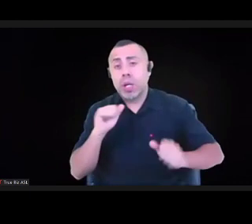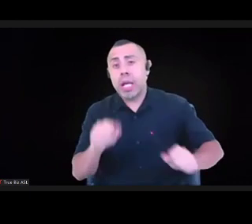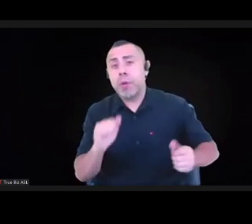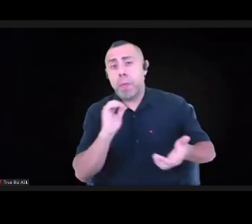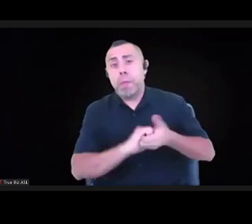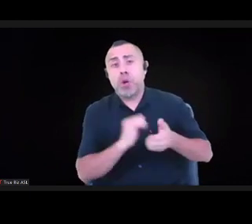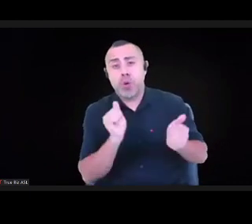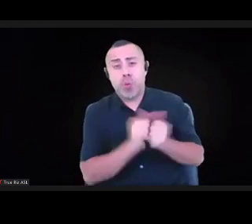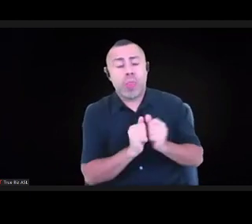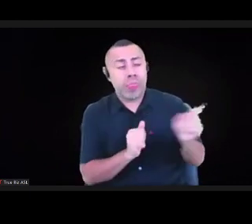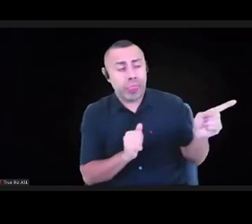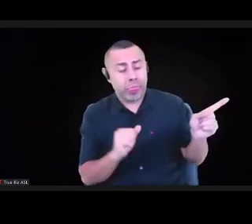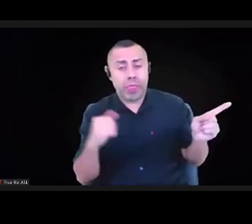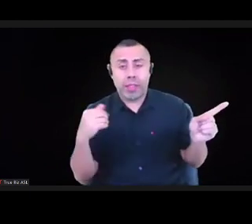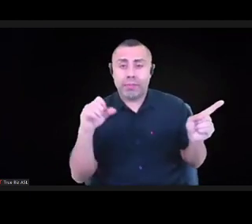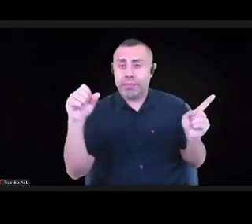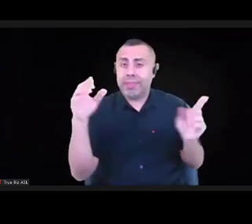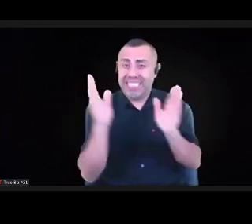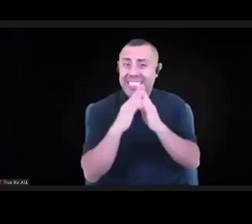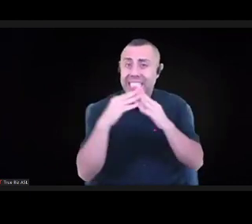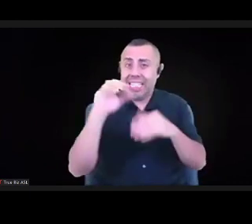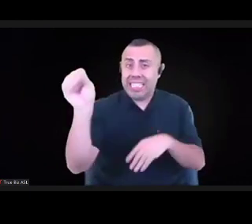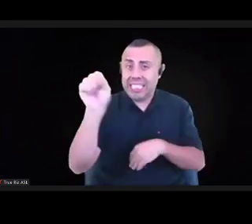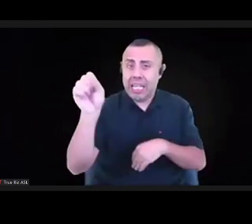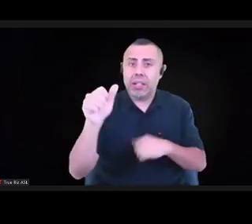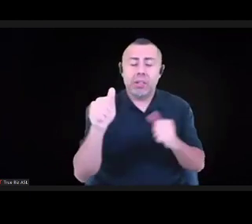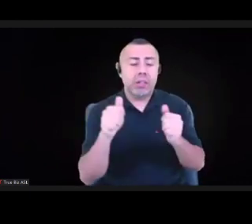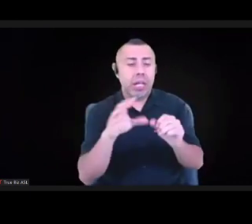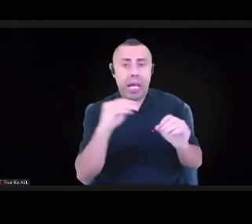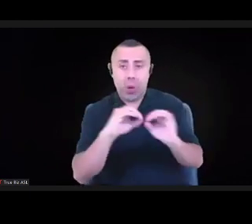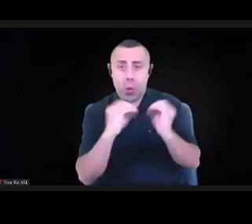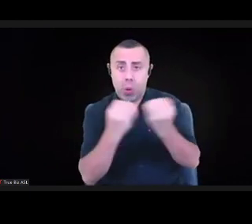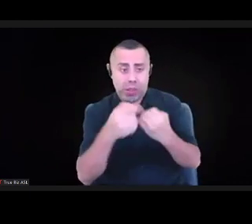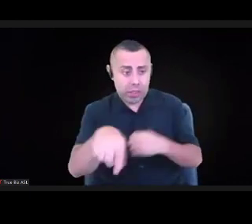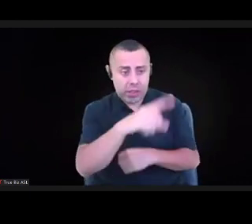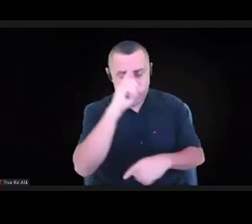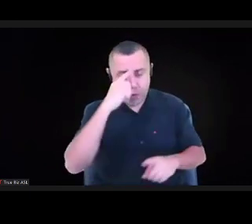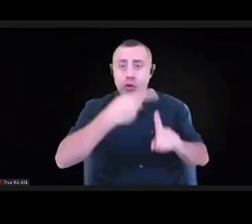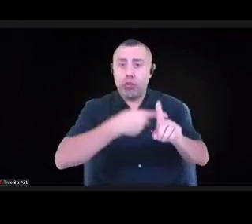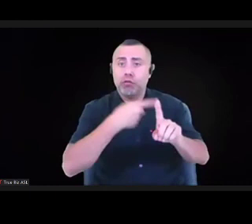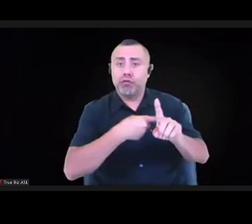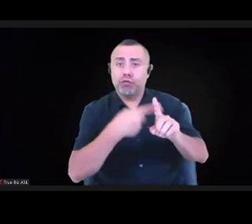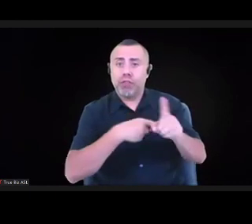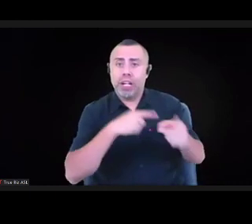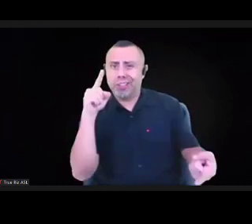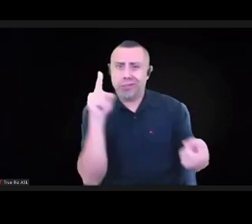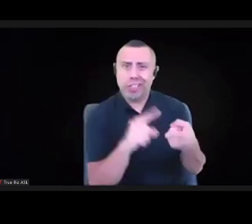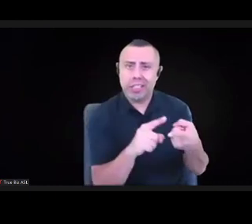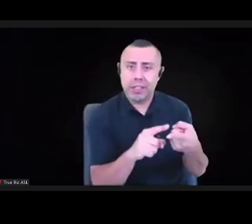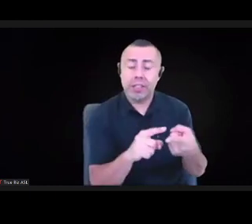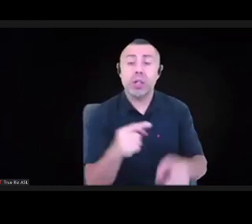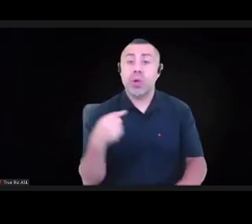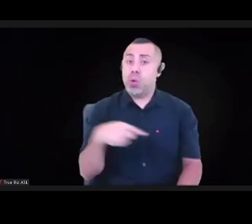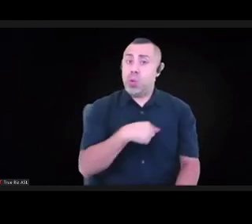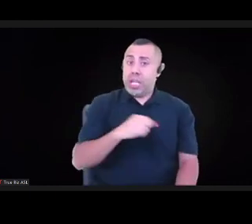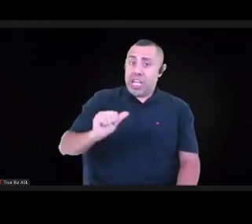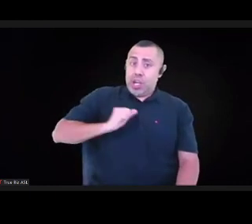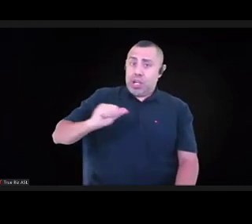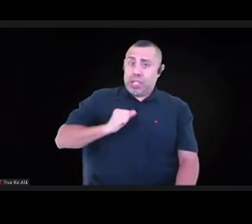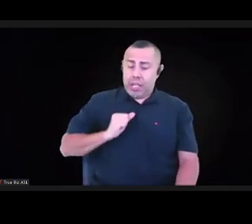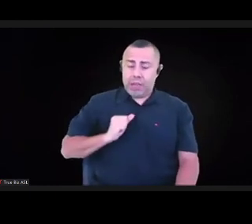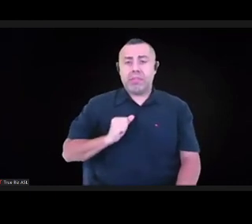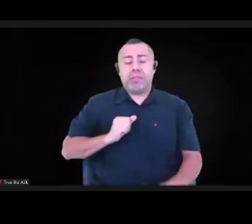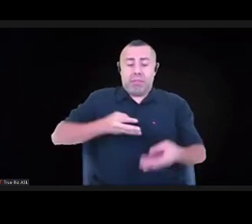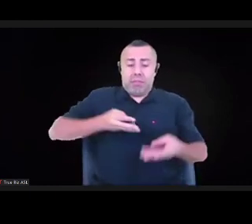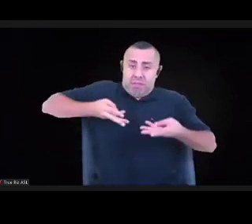organizations. All told, we wound up putting about $1.8 million into the sector through those different